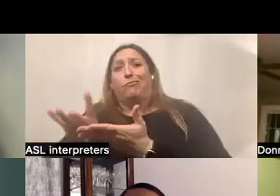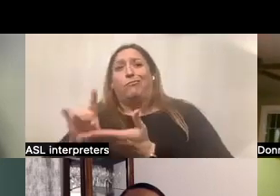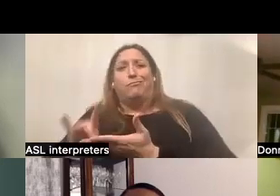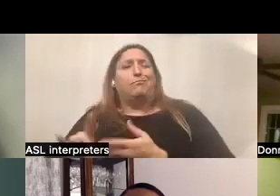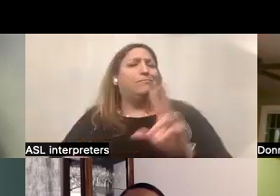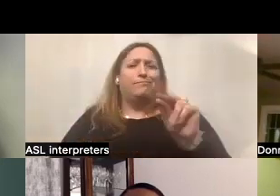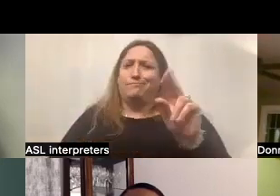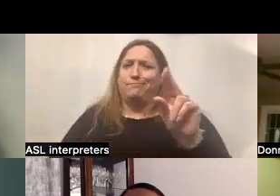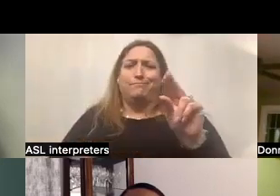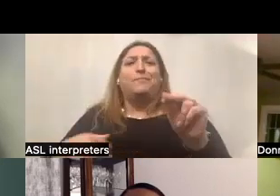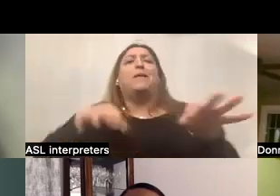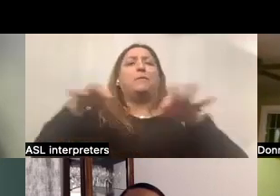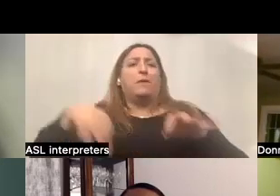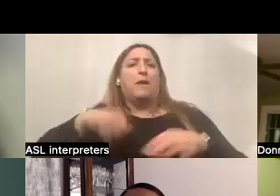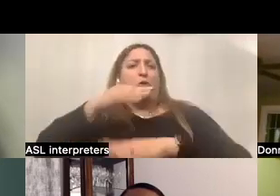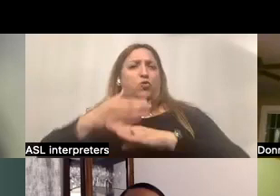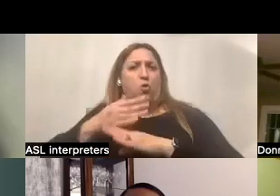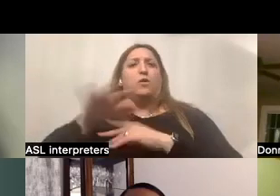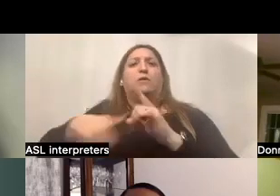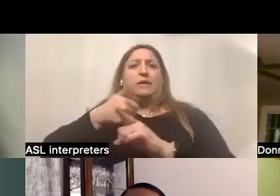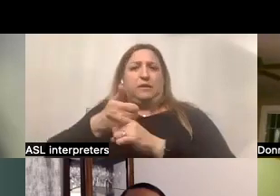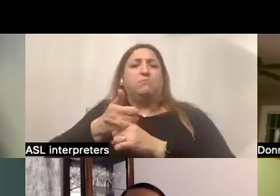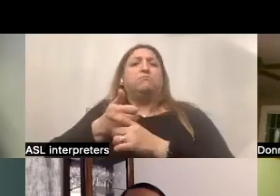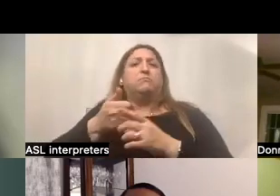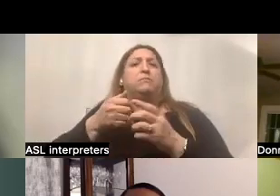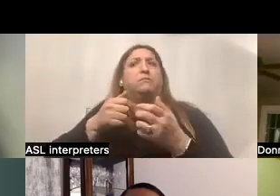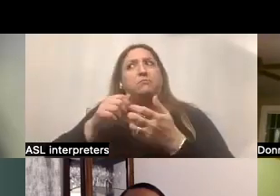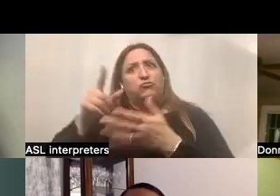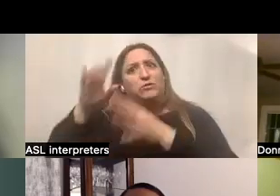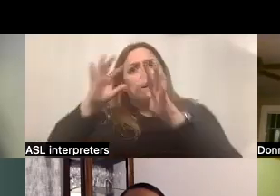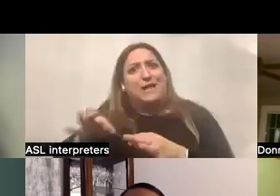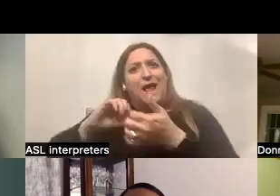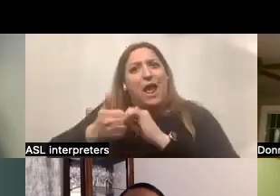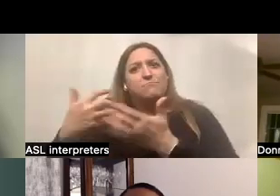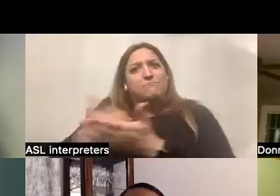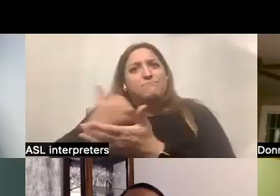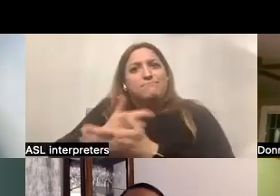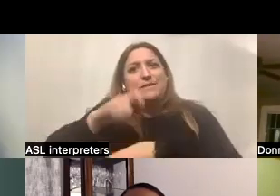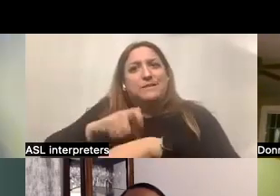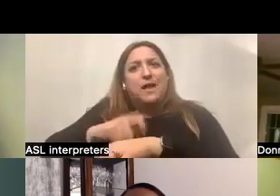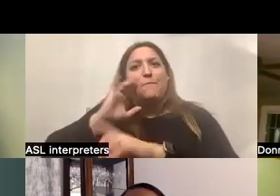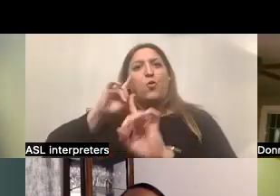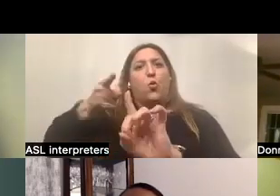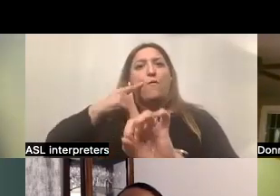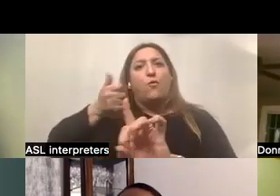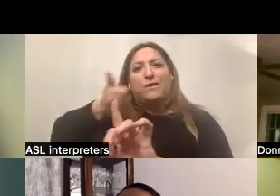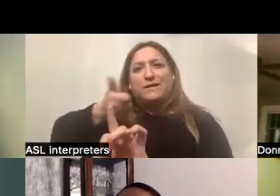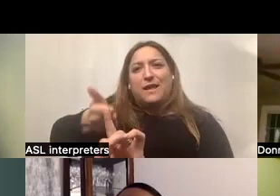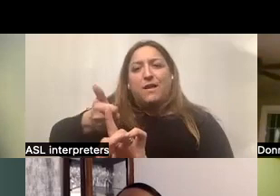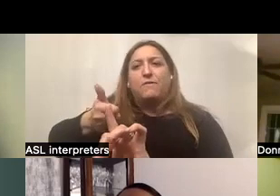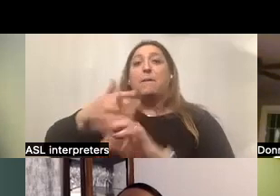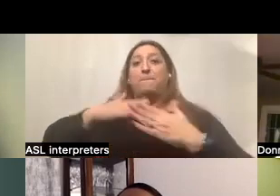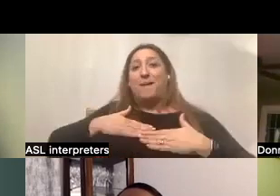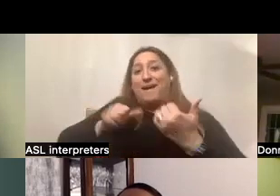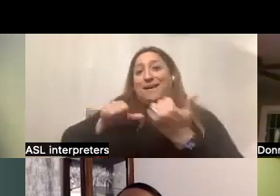daughter's support system, she has chosen, you know, how to spend her time and the goals that she has for herself. And with my assistance, she